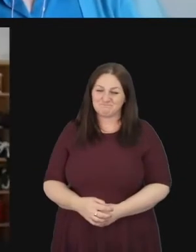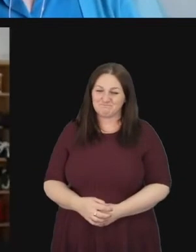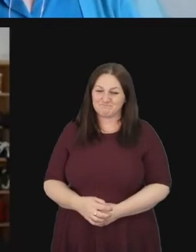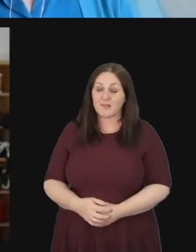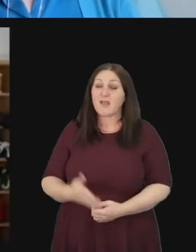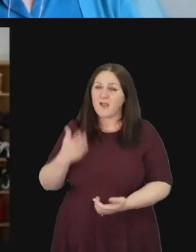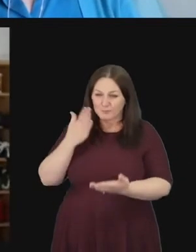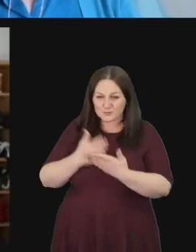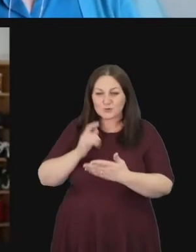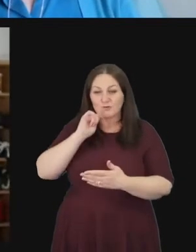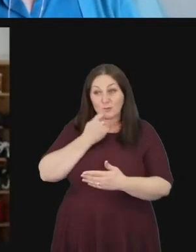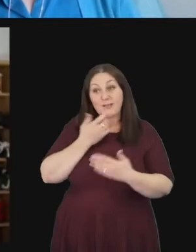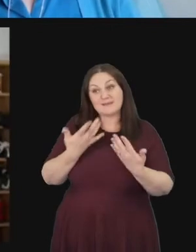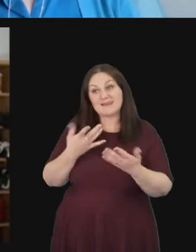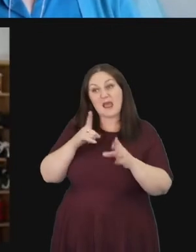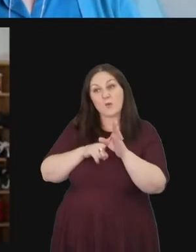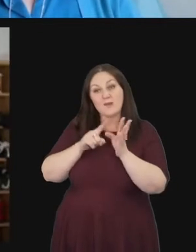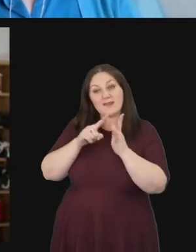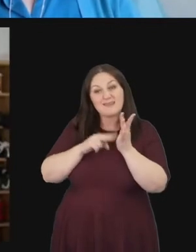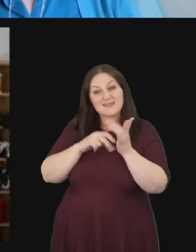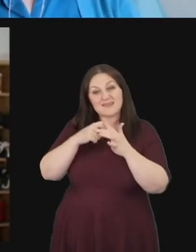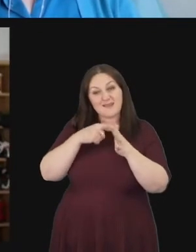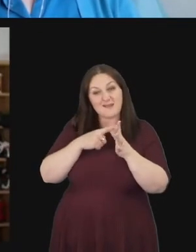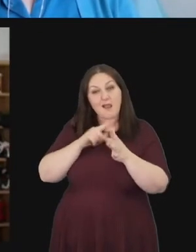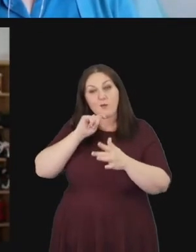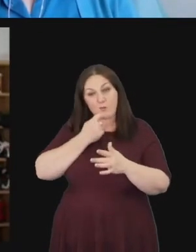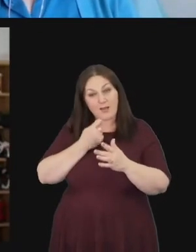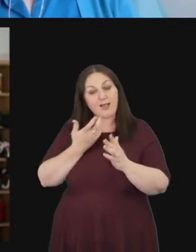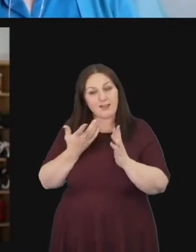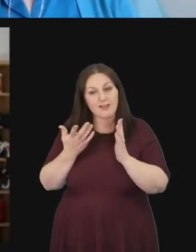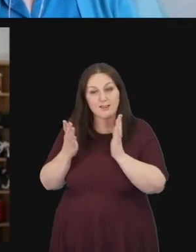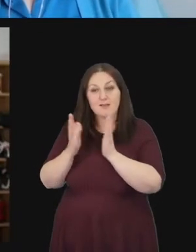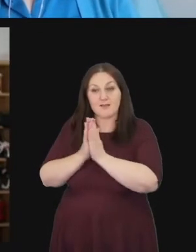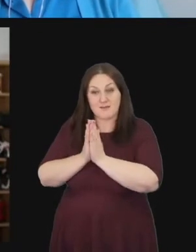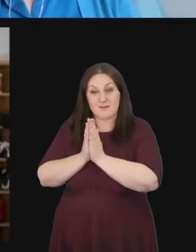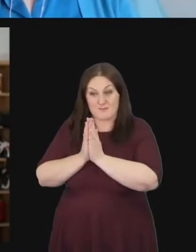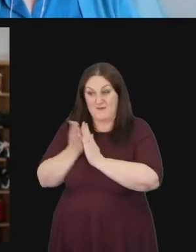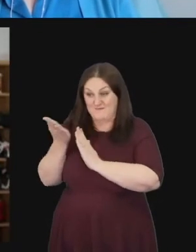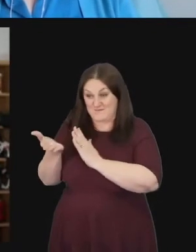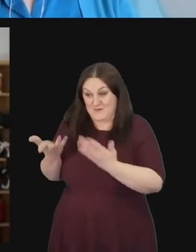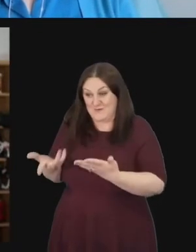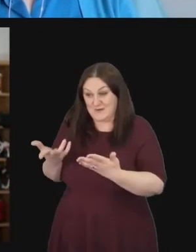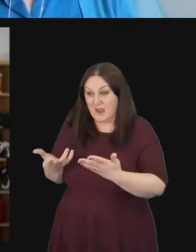pray for you now. We thought that was a good kind of handover so please lead us in prayer Yinka.